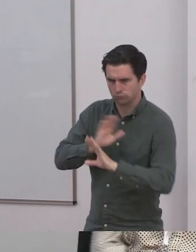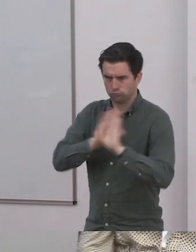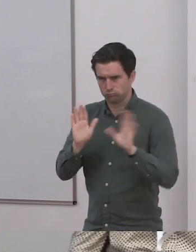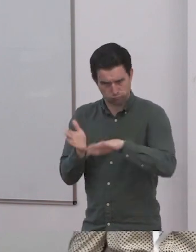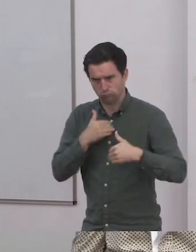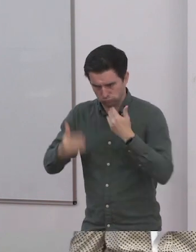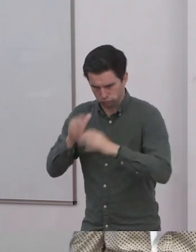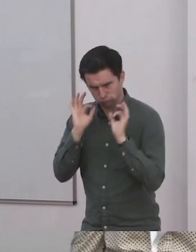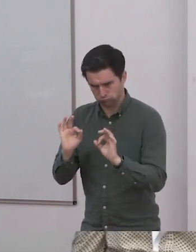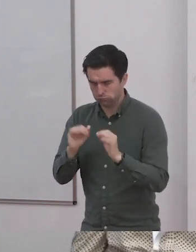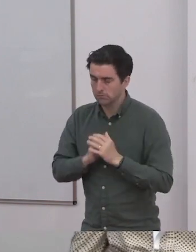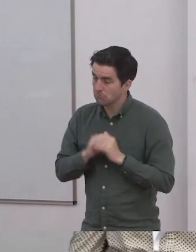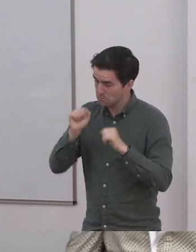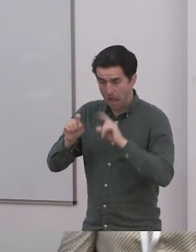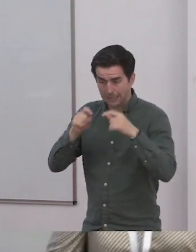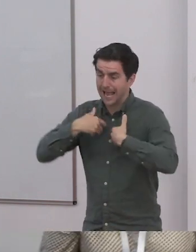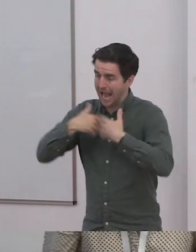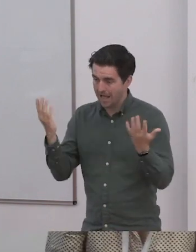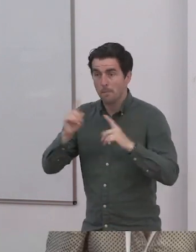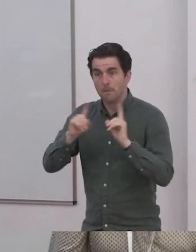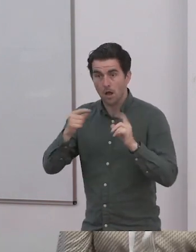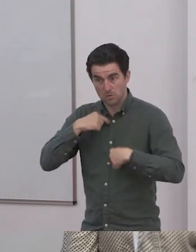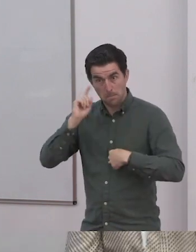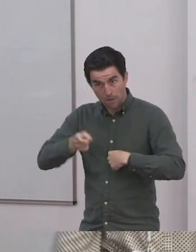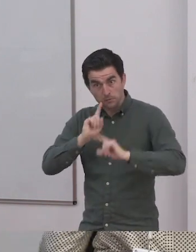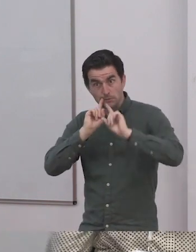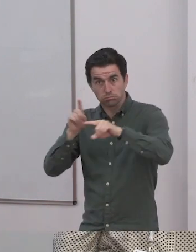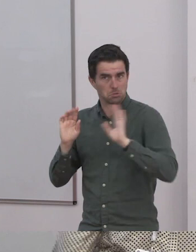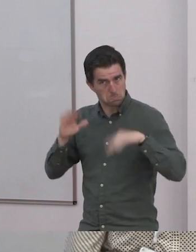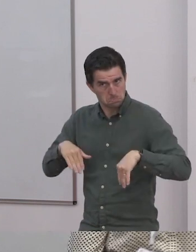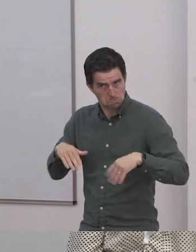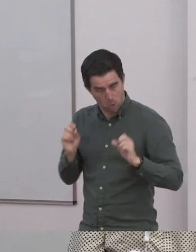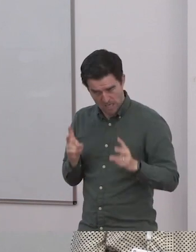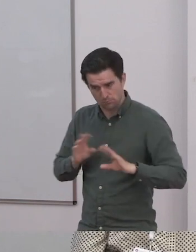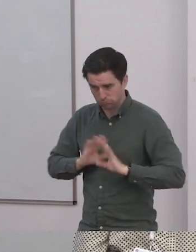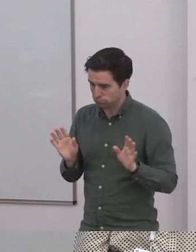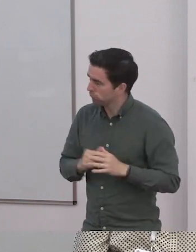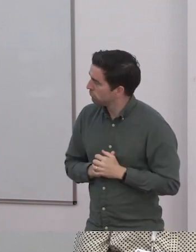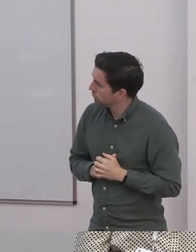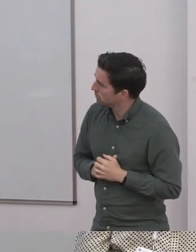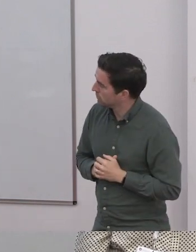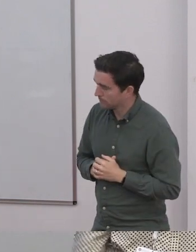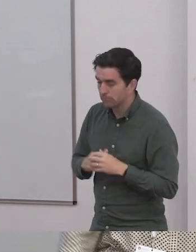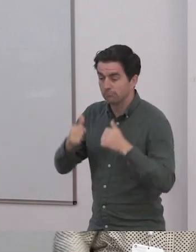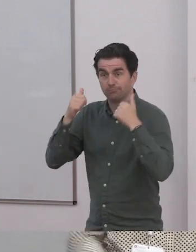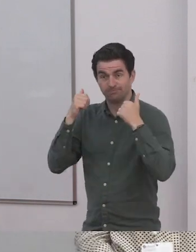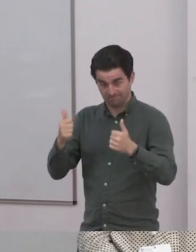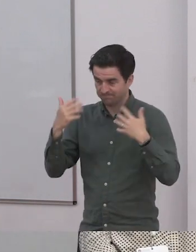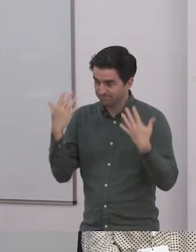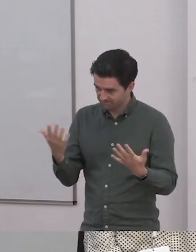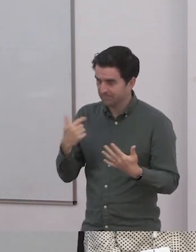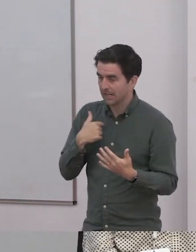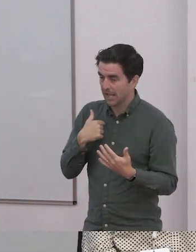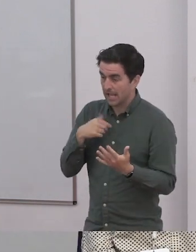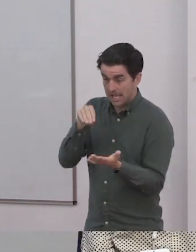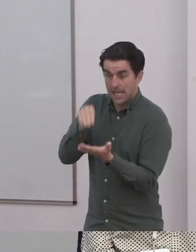Yeah, I just made a whole lot of notes then when Rosemary was sharing her vision, because unschooling is a form of home education